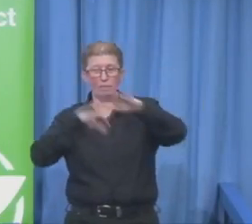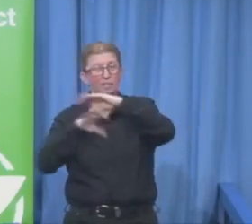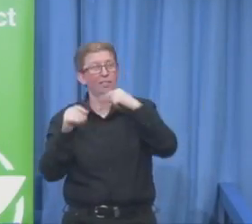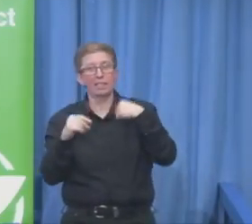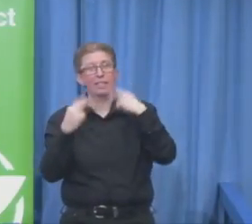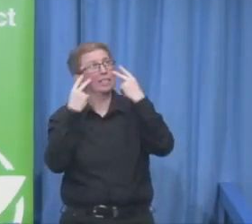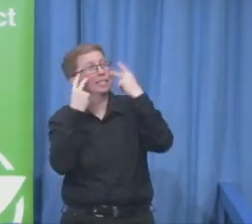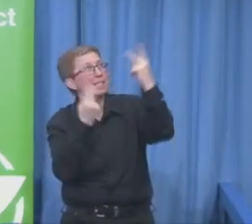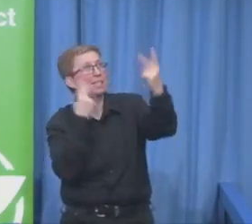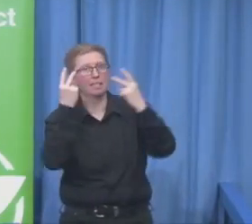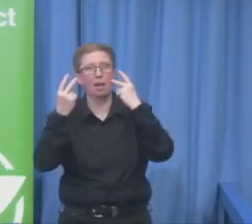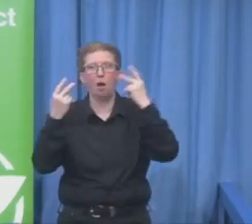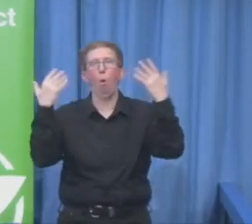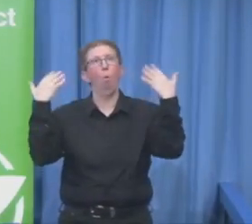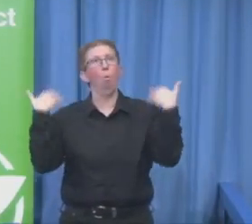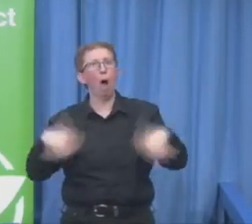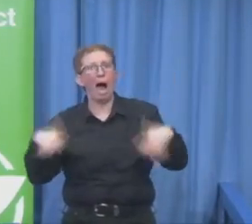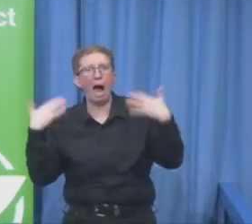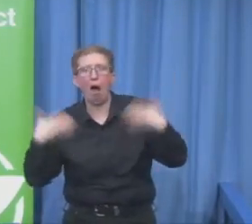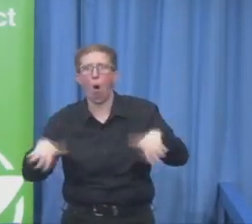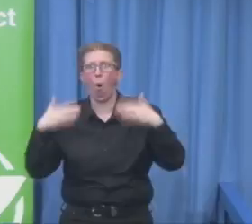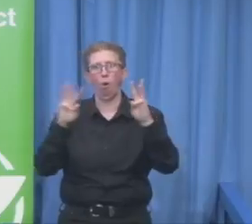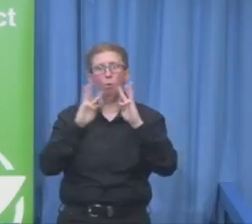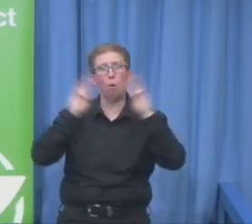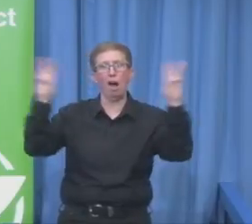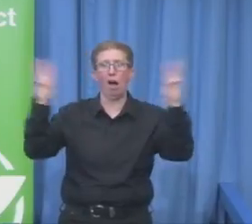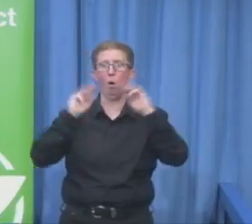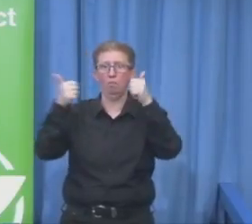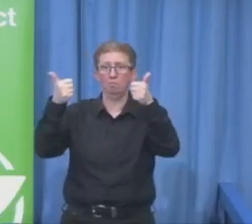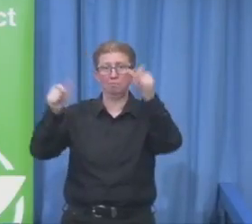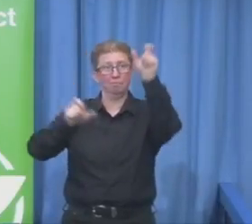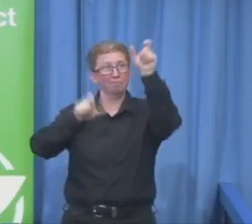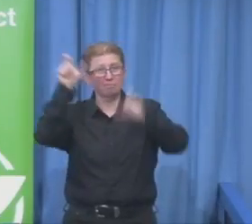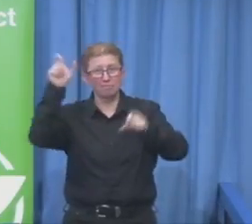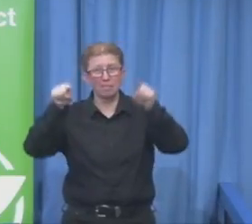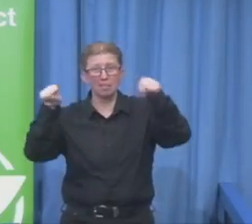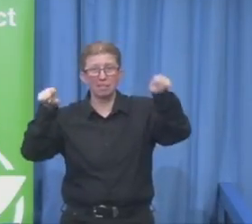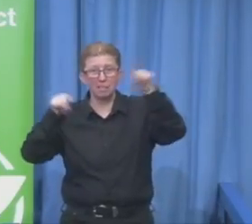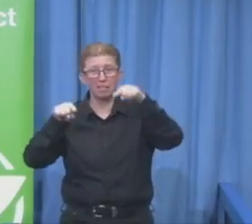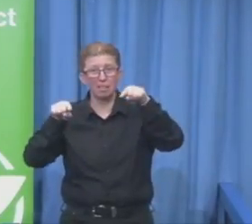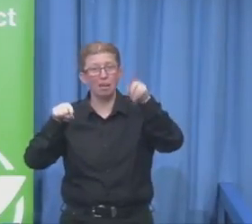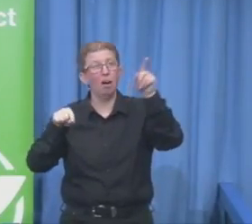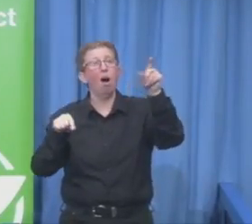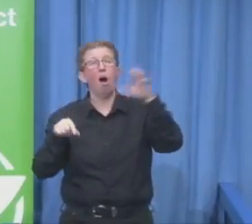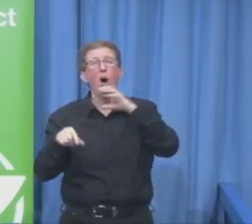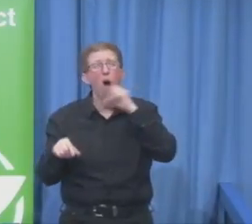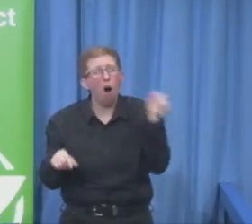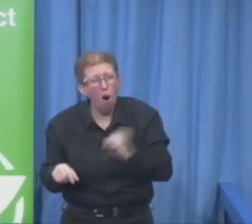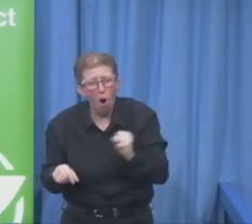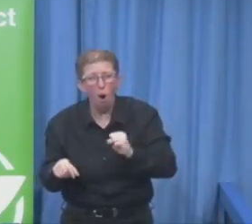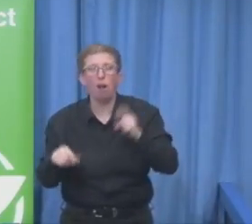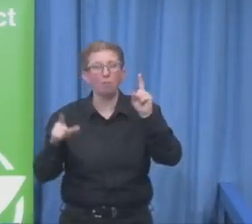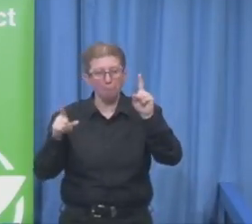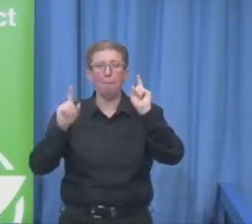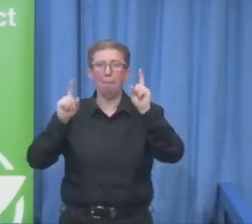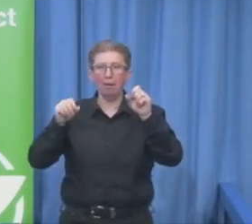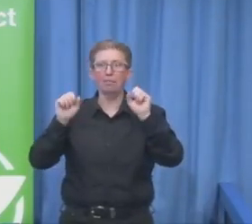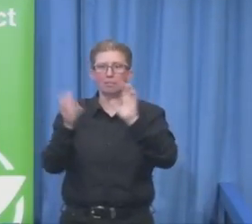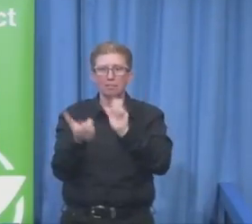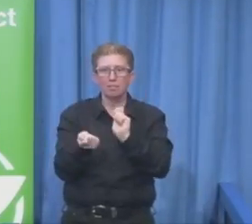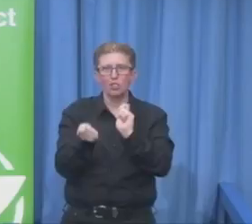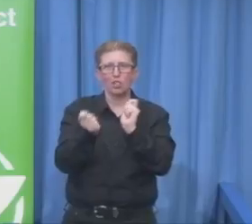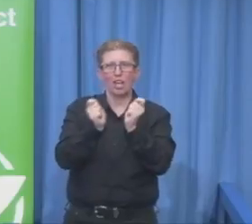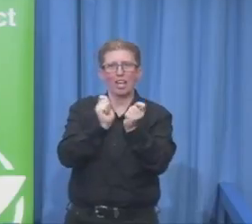and how the family coped with these changes and how they continued to support her without putting her in a